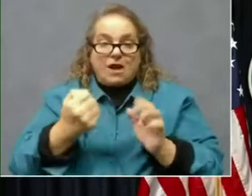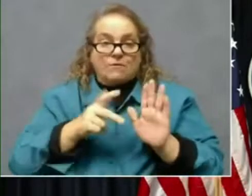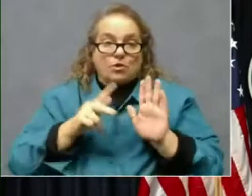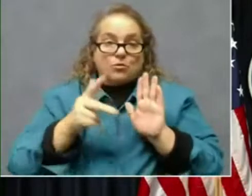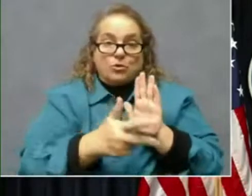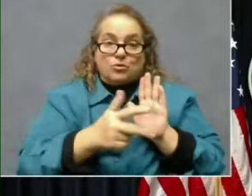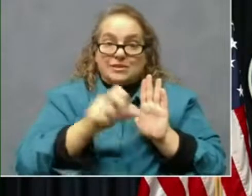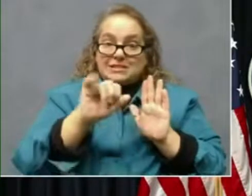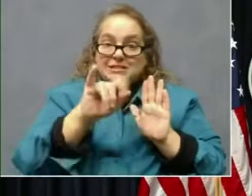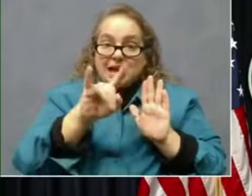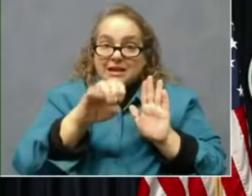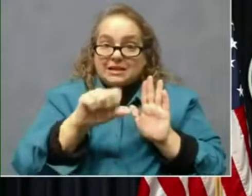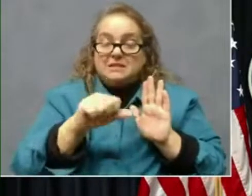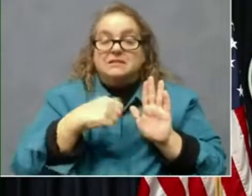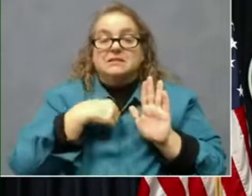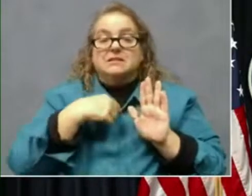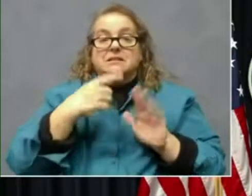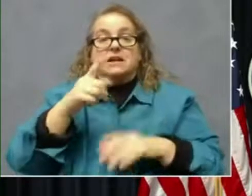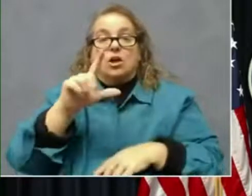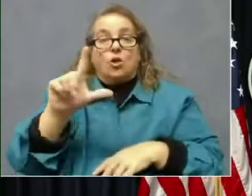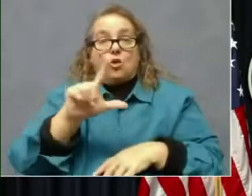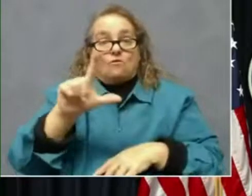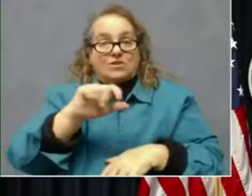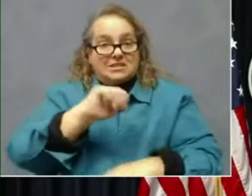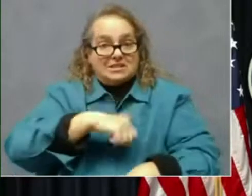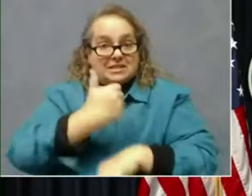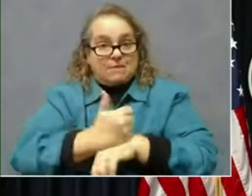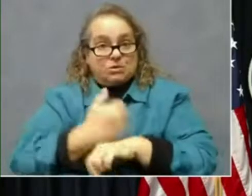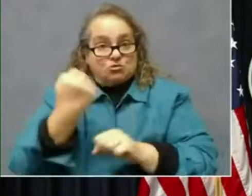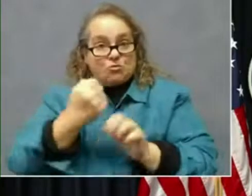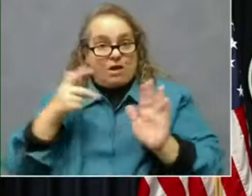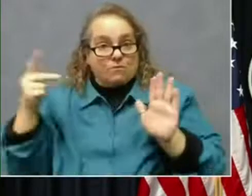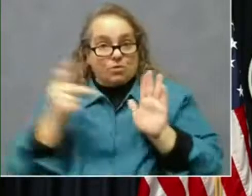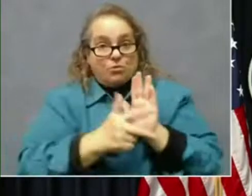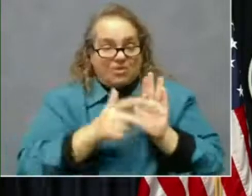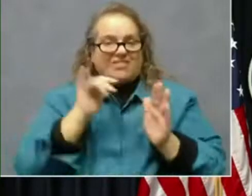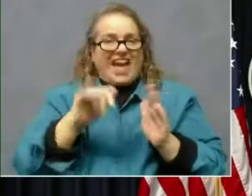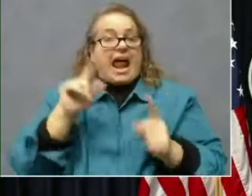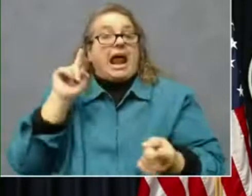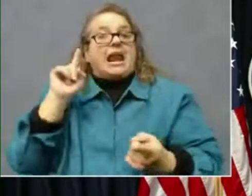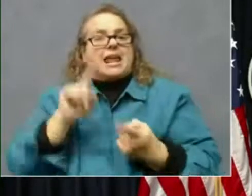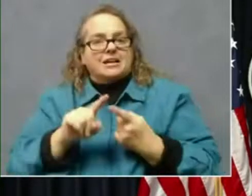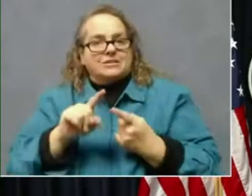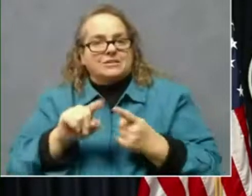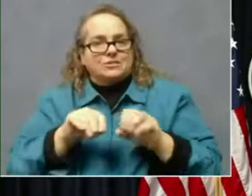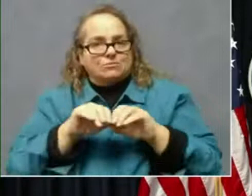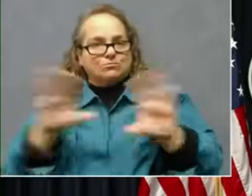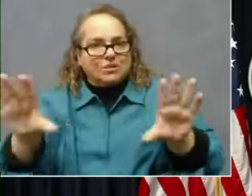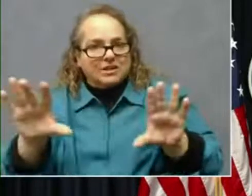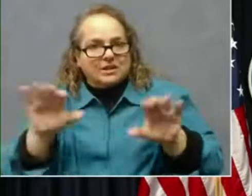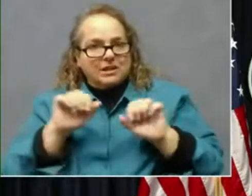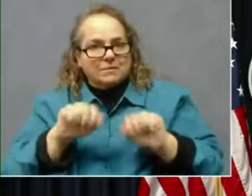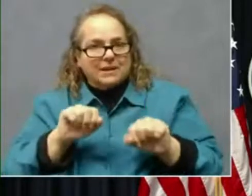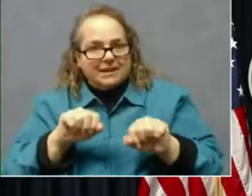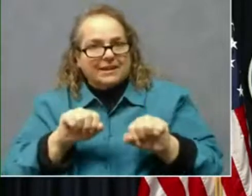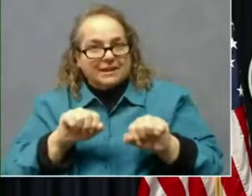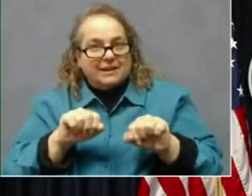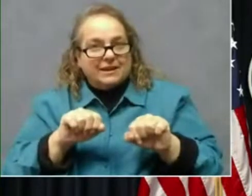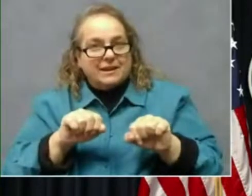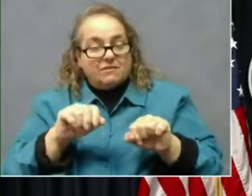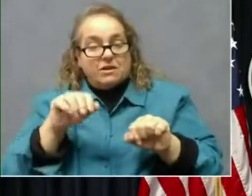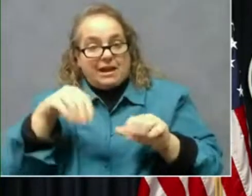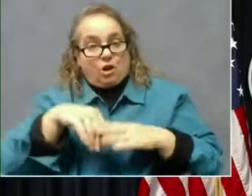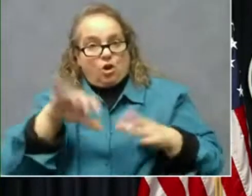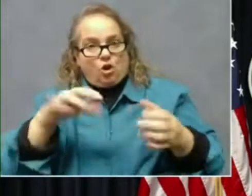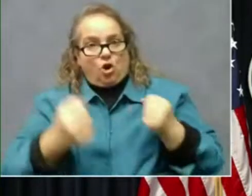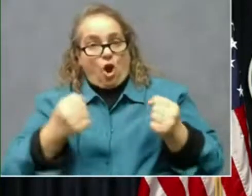is setting that up because again, that, that lessens the super spreading, um, ability if everybody's in their car. And